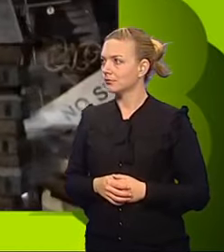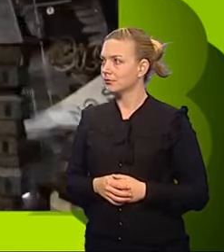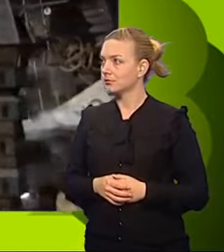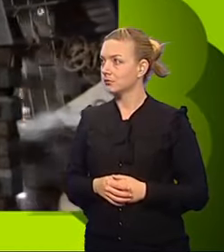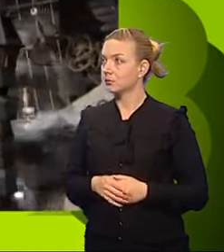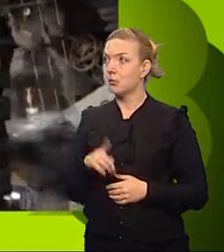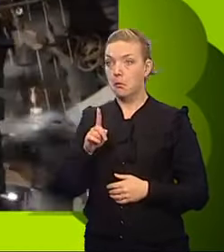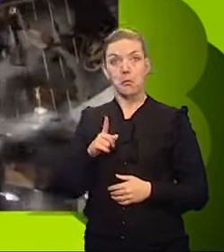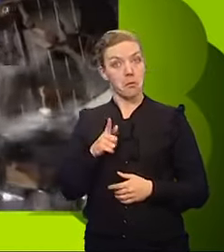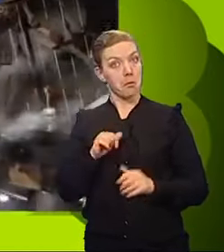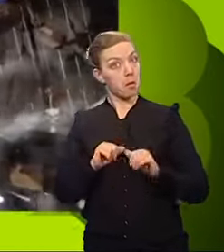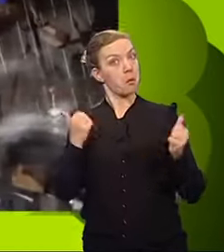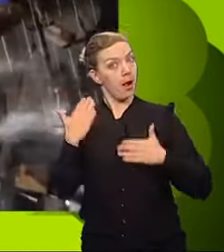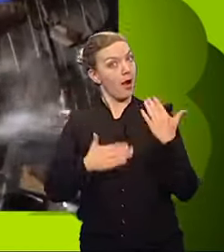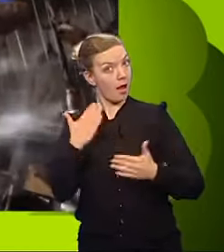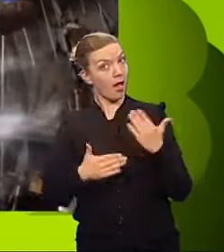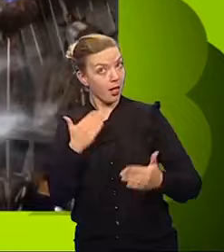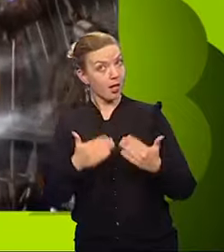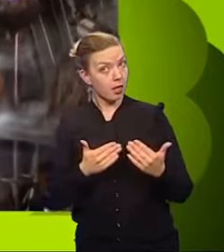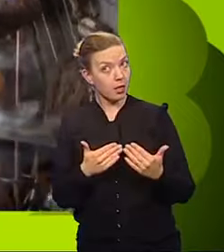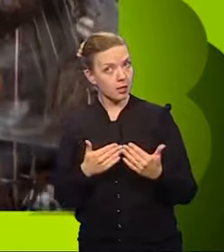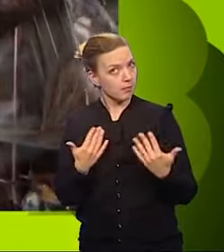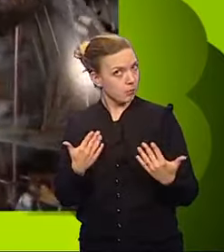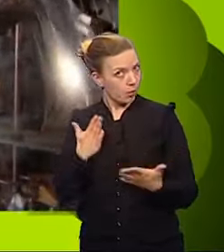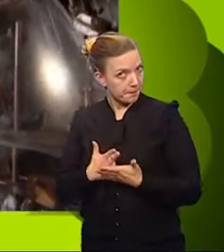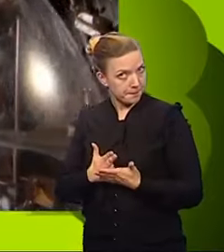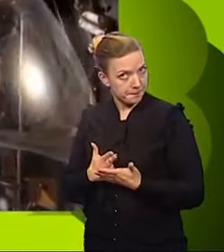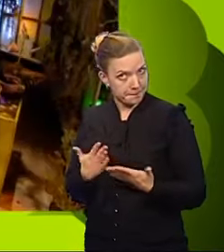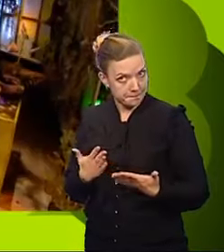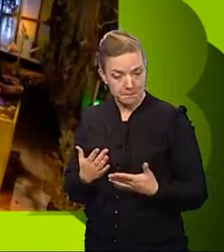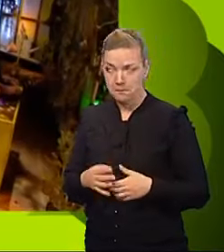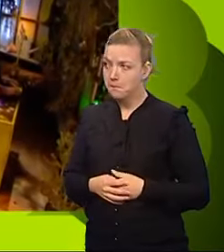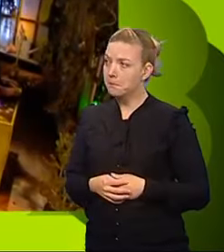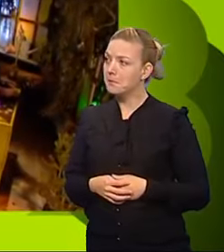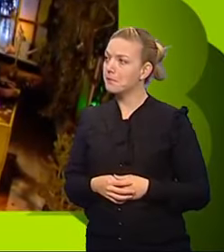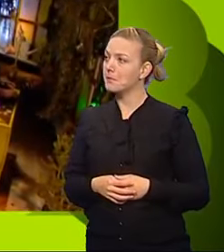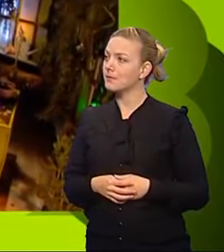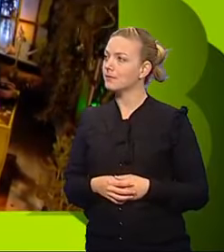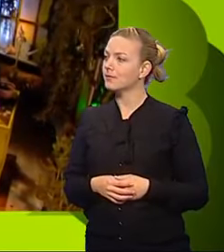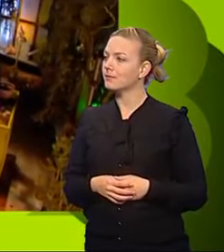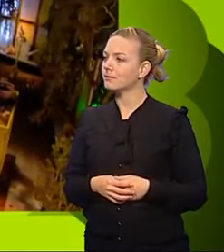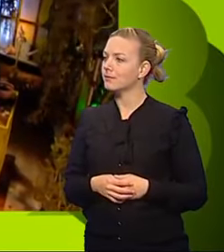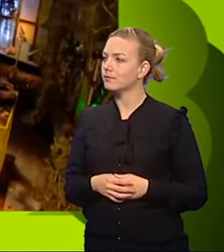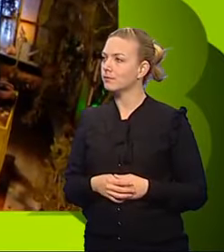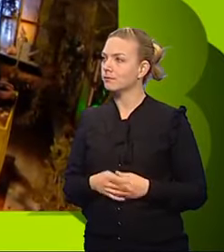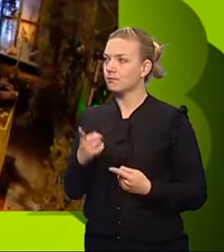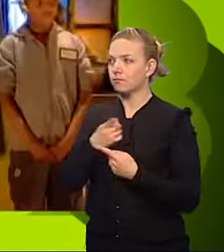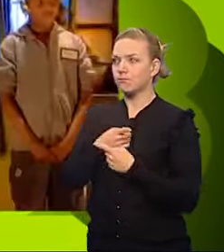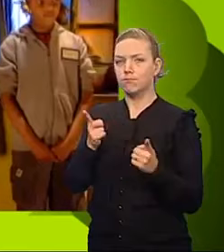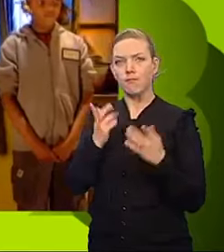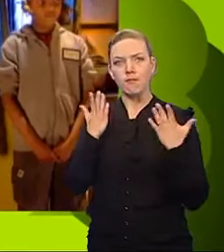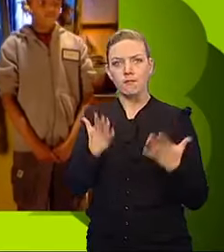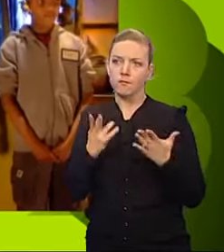I think that all went rather well. I did it! You must now vote for who you think the